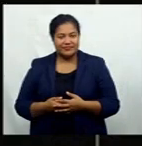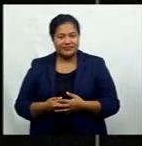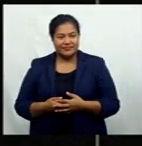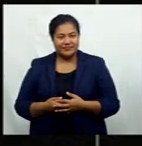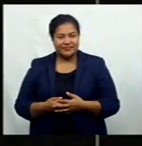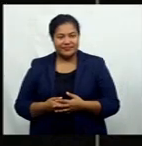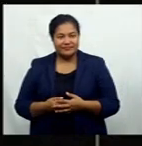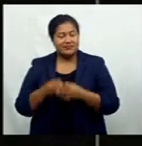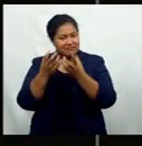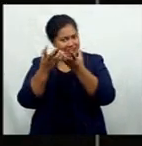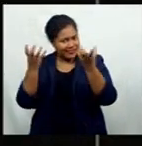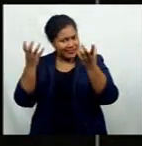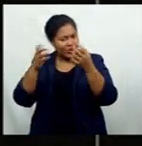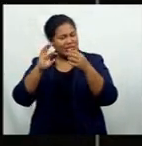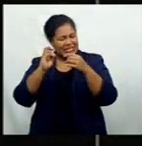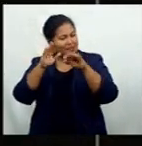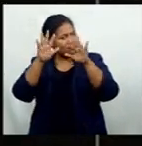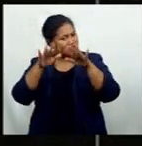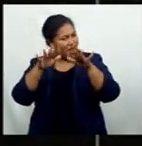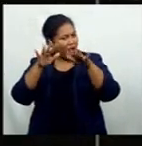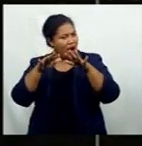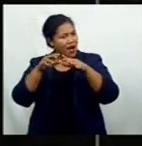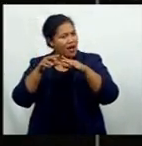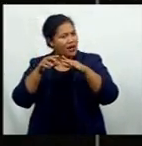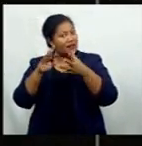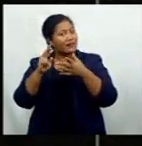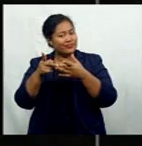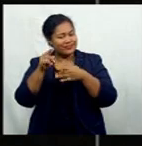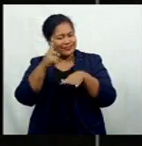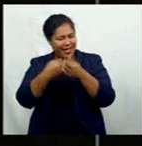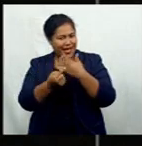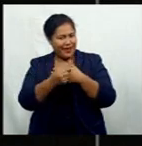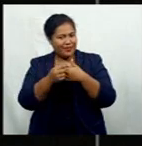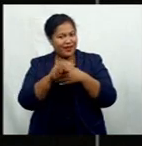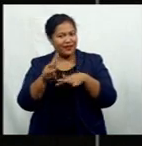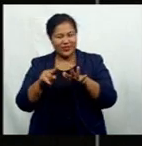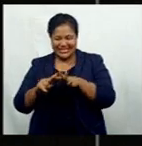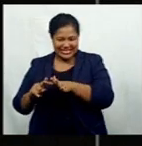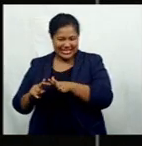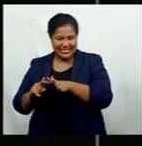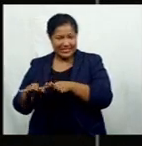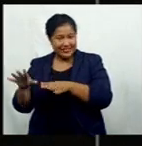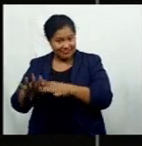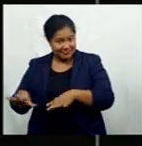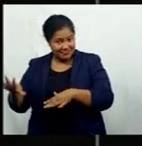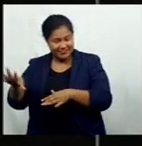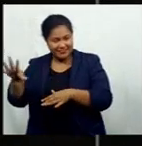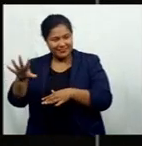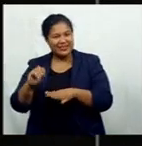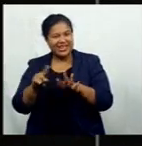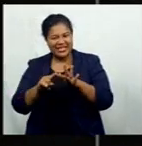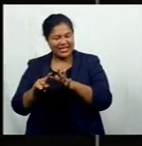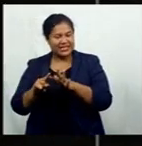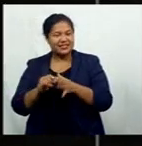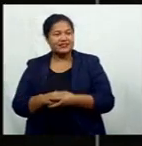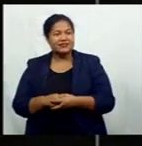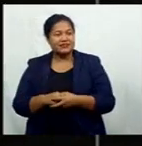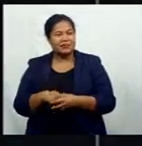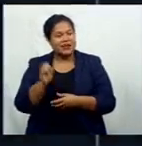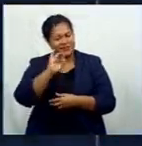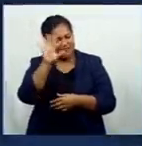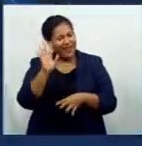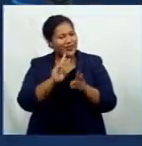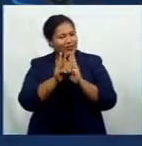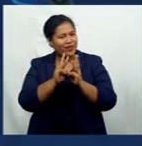cloudy periods with some showers were experienced over the eastern parts of the larger islands and the eastern division mainly fine weather